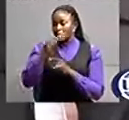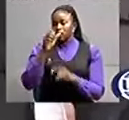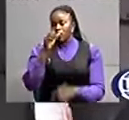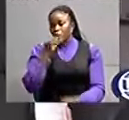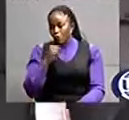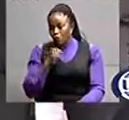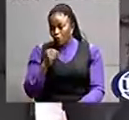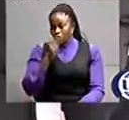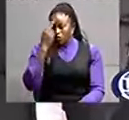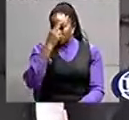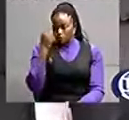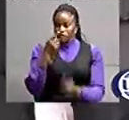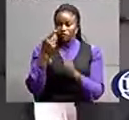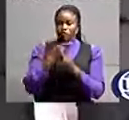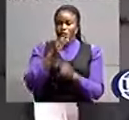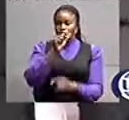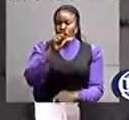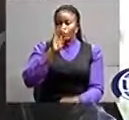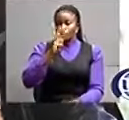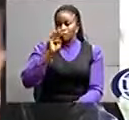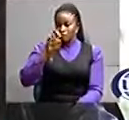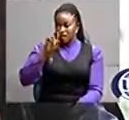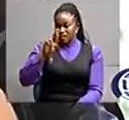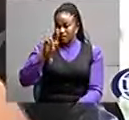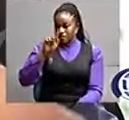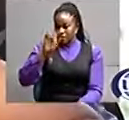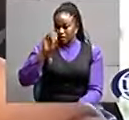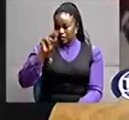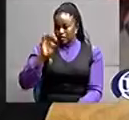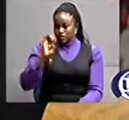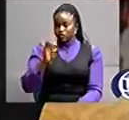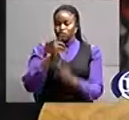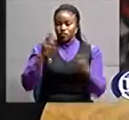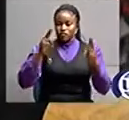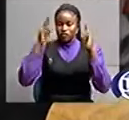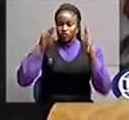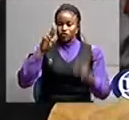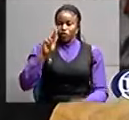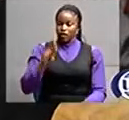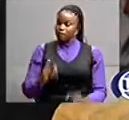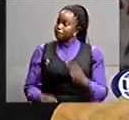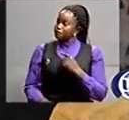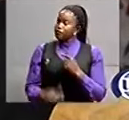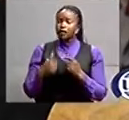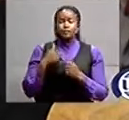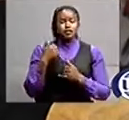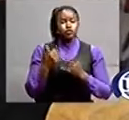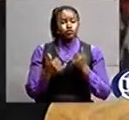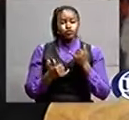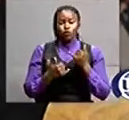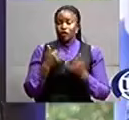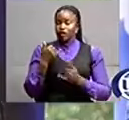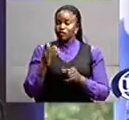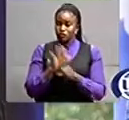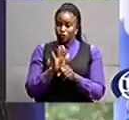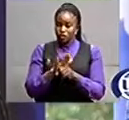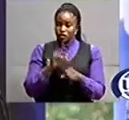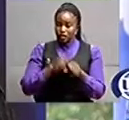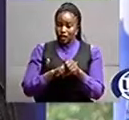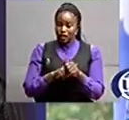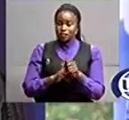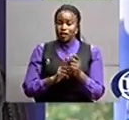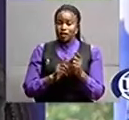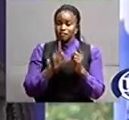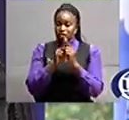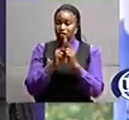in University, UK, Alpha Oguang's could not hide her joy. I was overjoyed when I made the long list. Here in the UK is